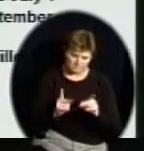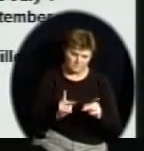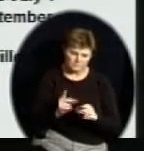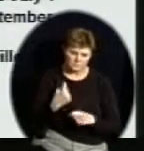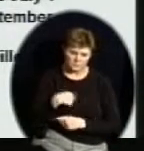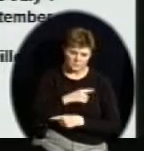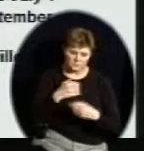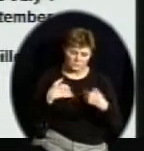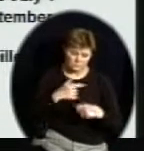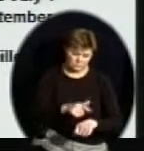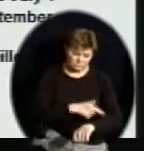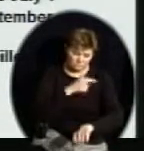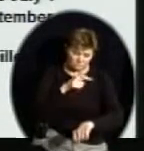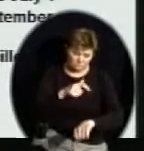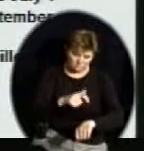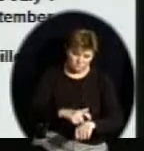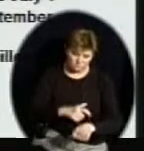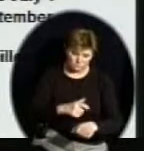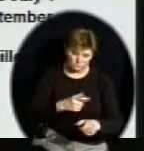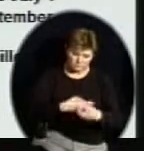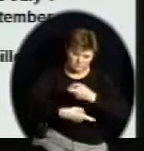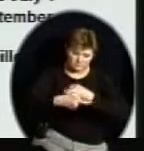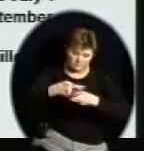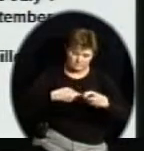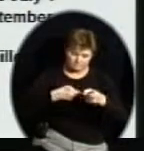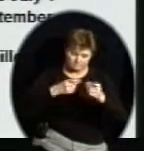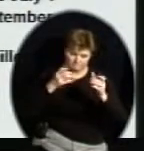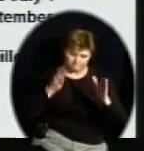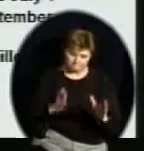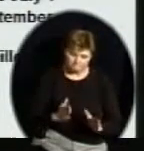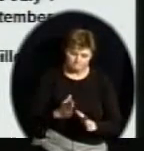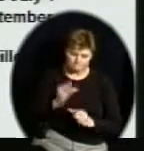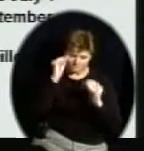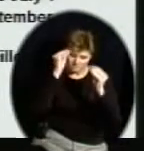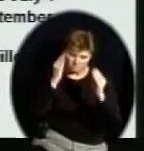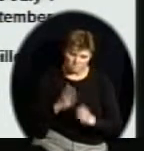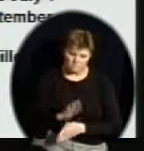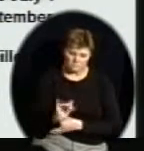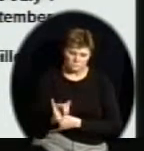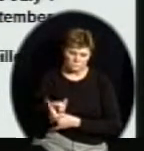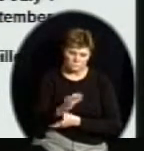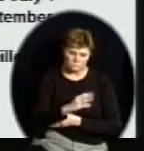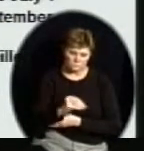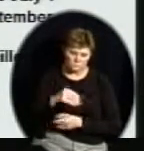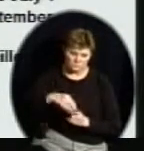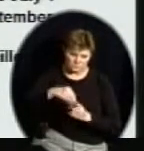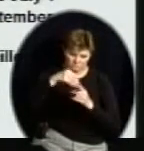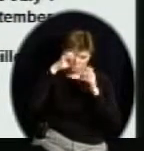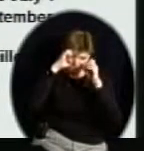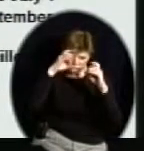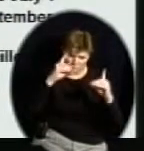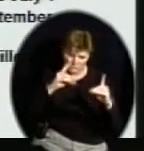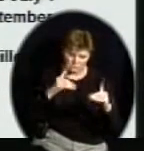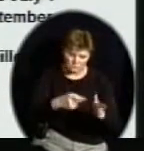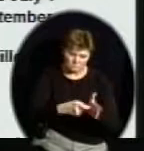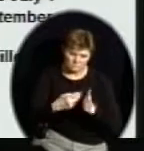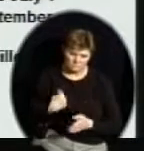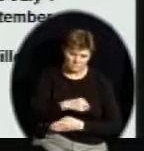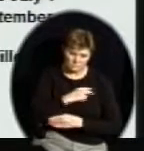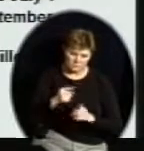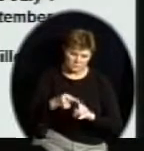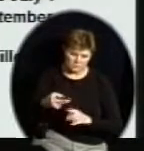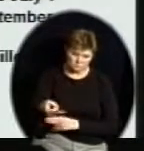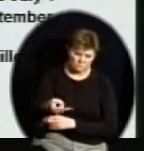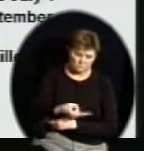substitutes, and you can see that number there. I'm pleased to say that in the area of special education we have many more people hired this year than we started with